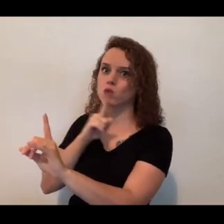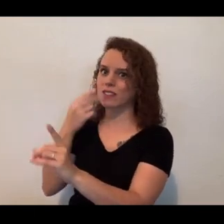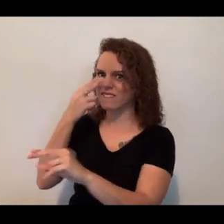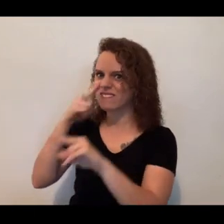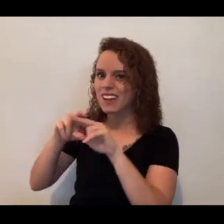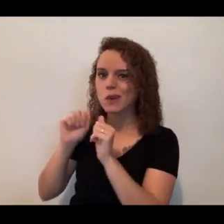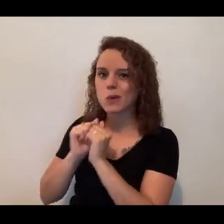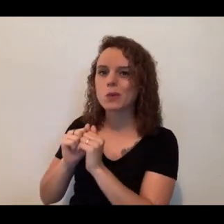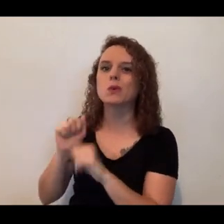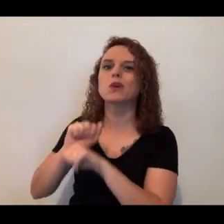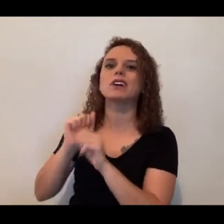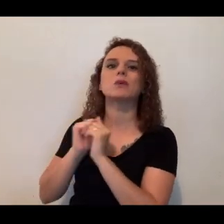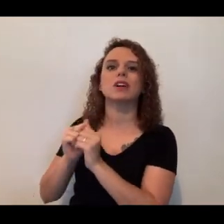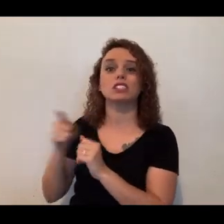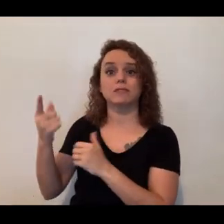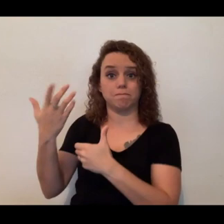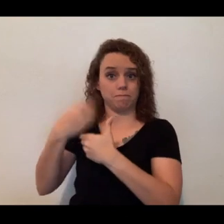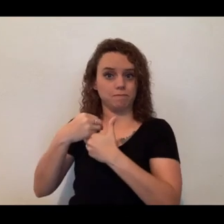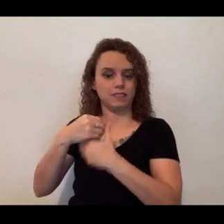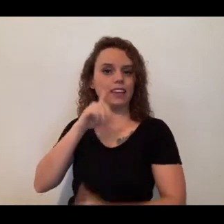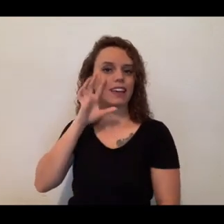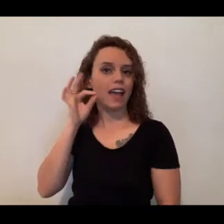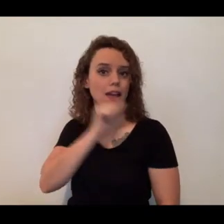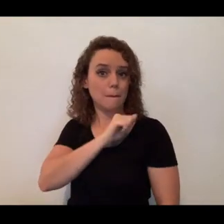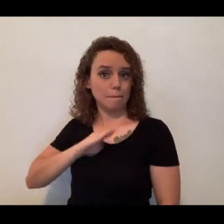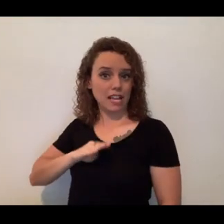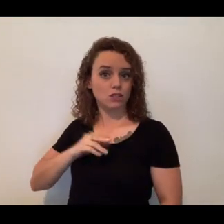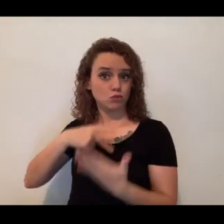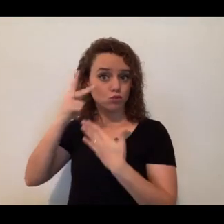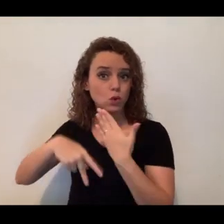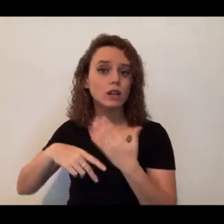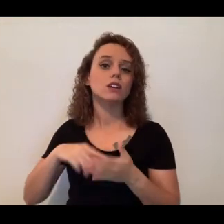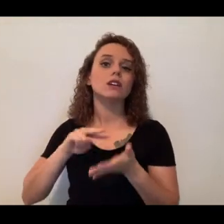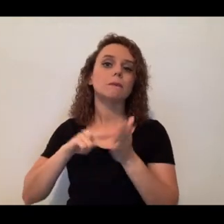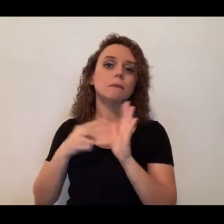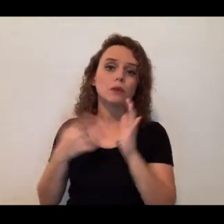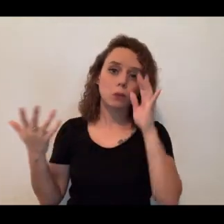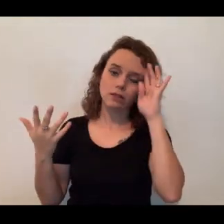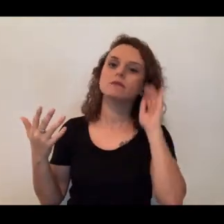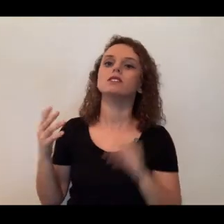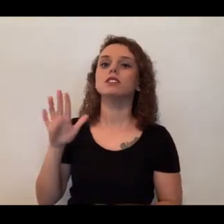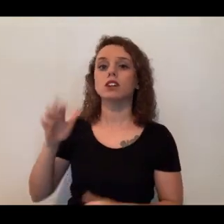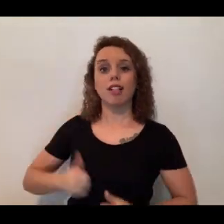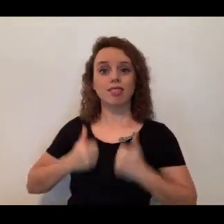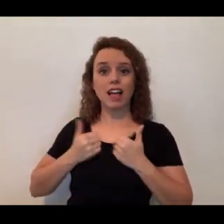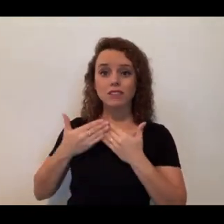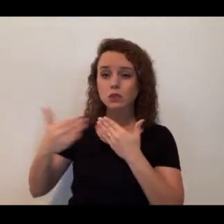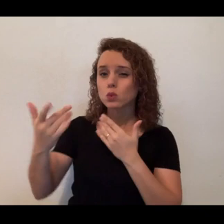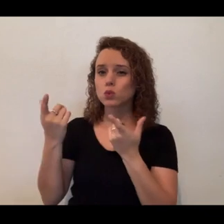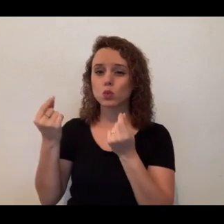our CAT Ambassador Program, and what that means is that she spends her entire life doing programming